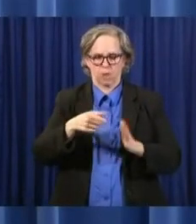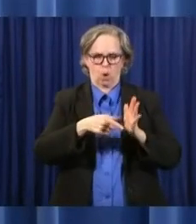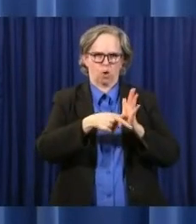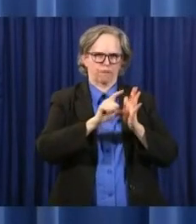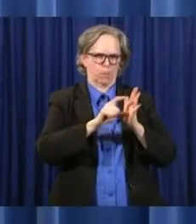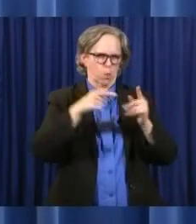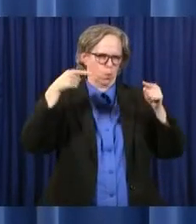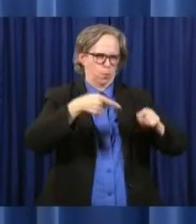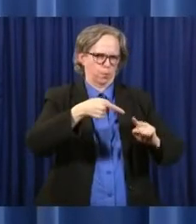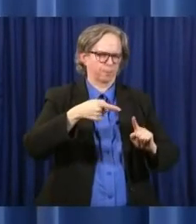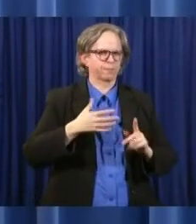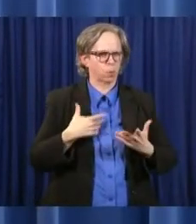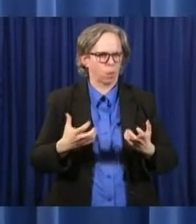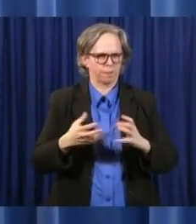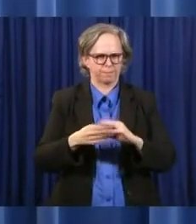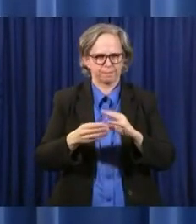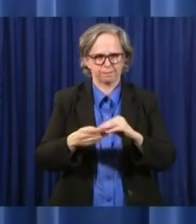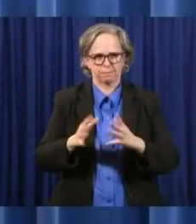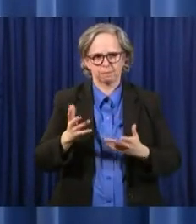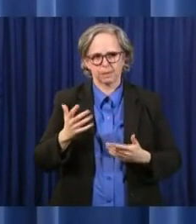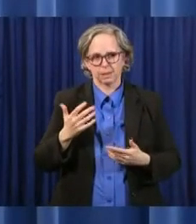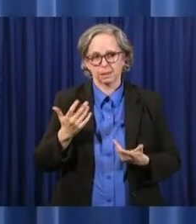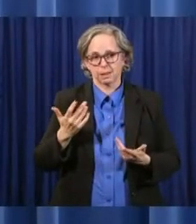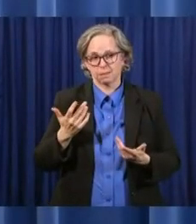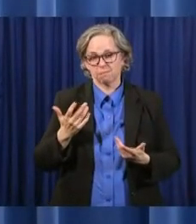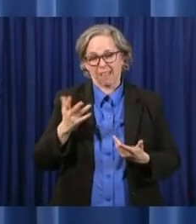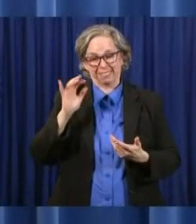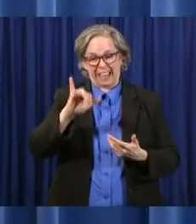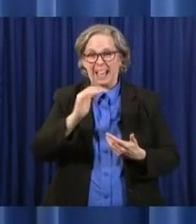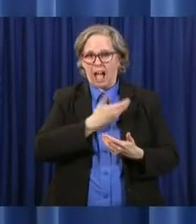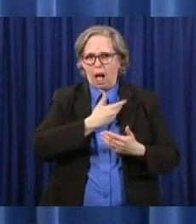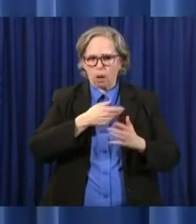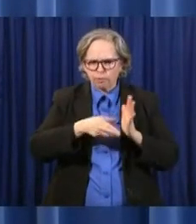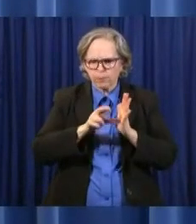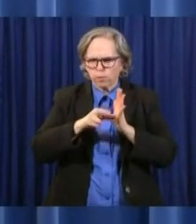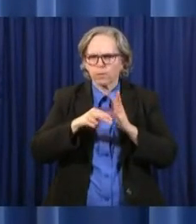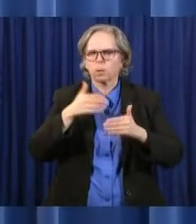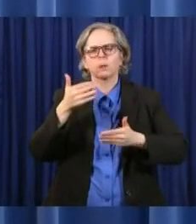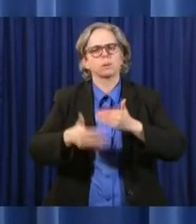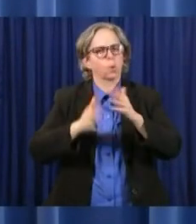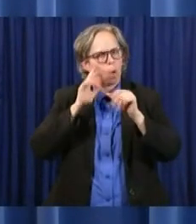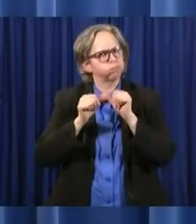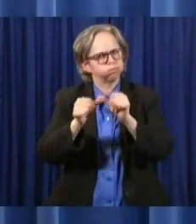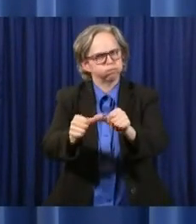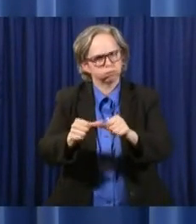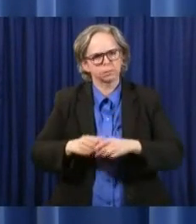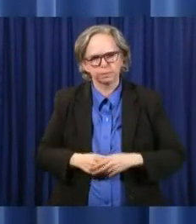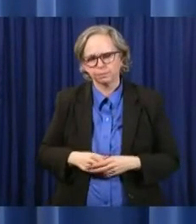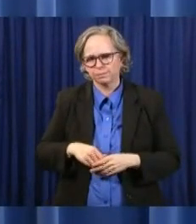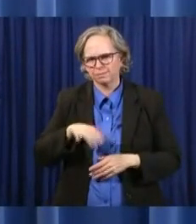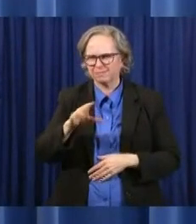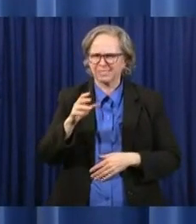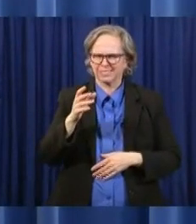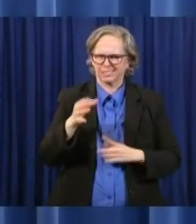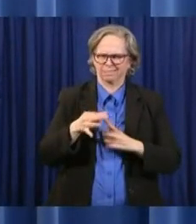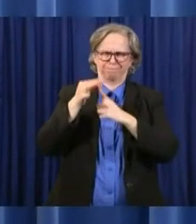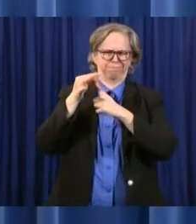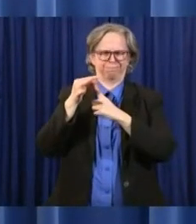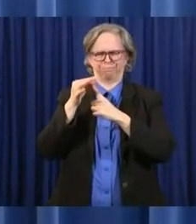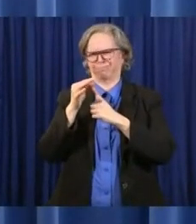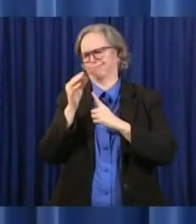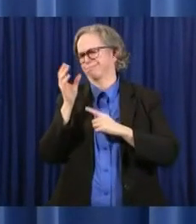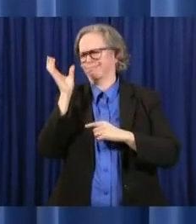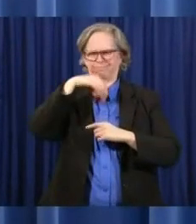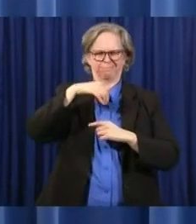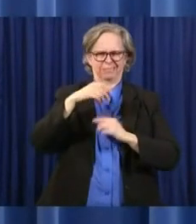this is a continuous process. We're in a very unusual, extremely unusual time.